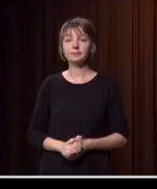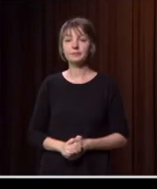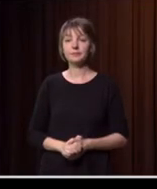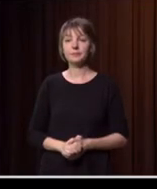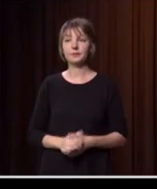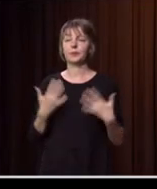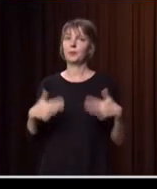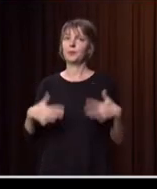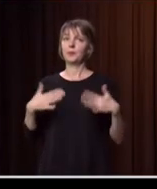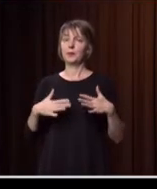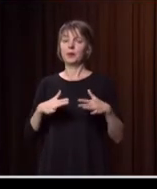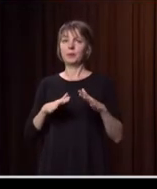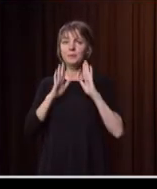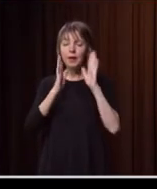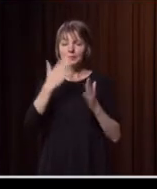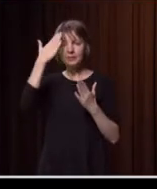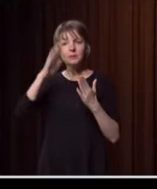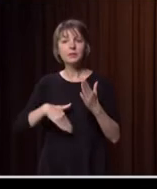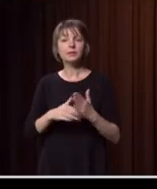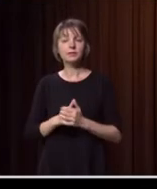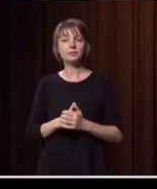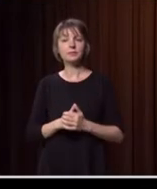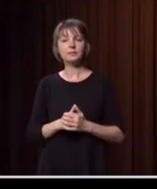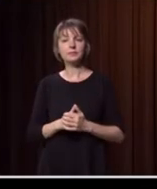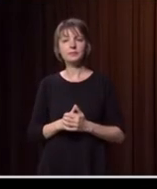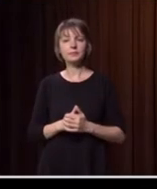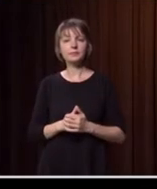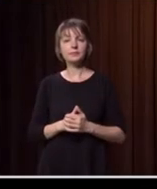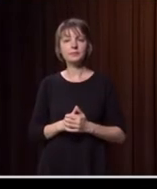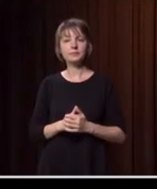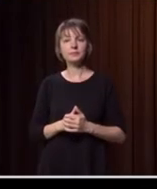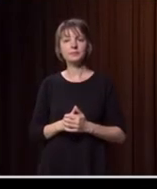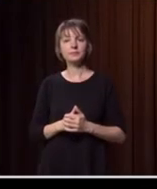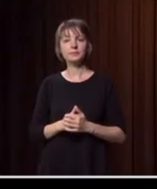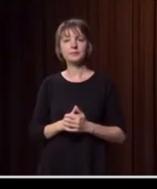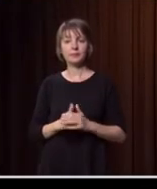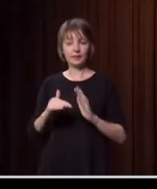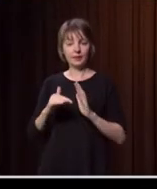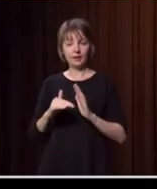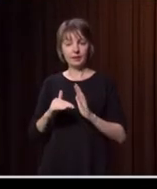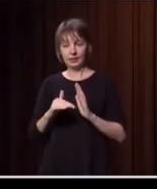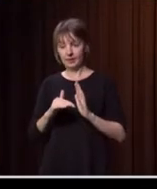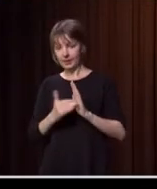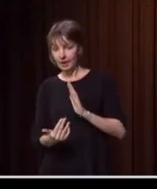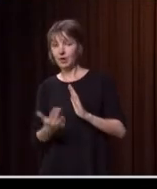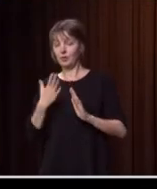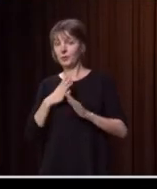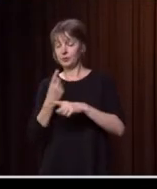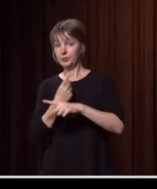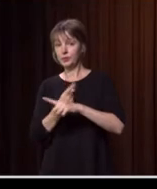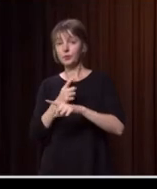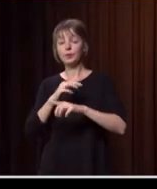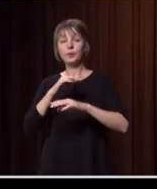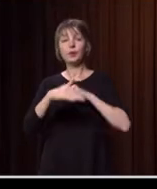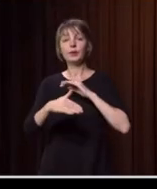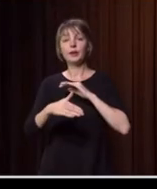experience that ultimately has resulted in what we're going to come up to. And I really want to talk about the fact